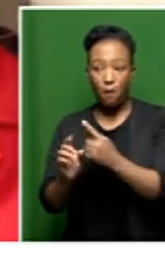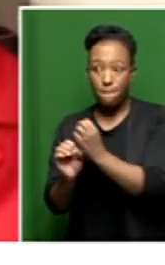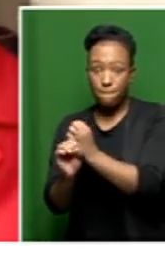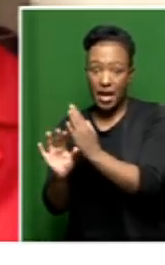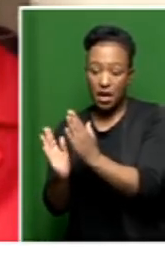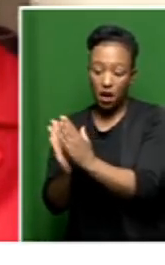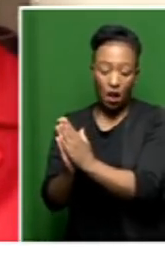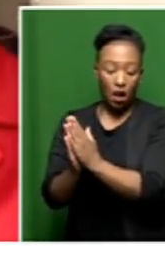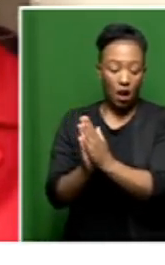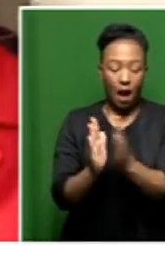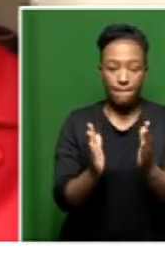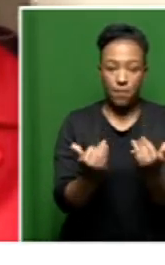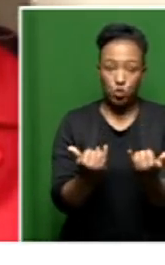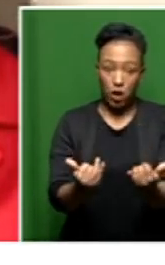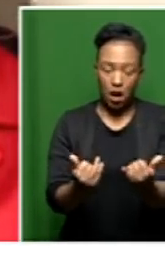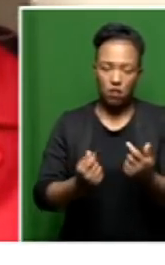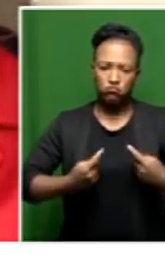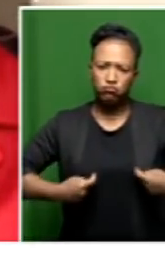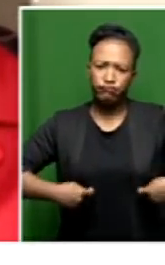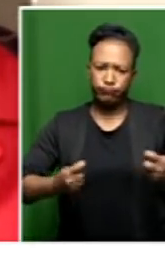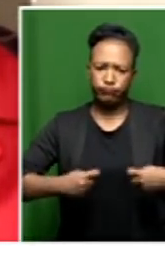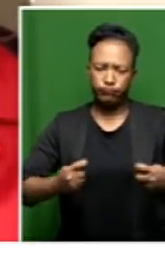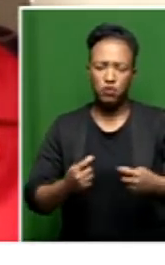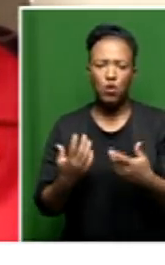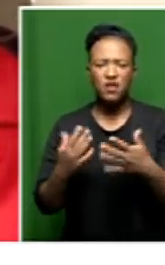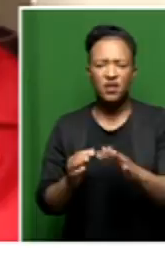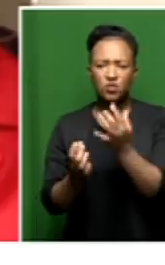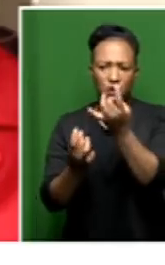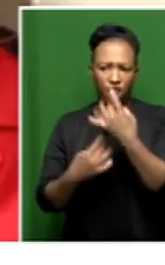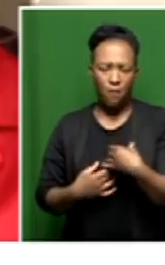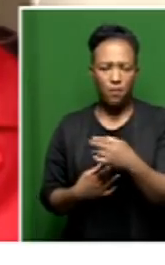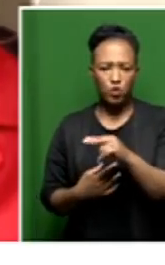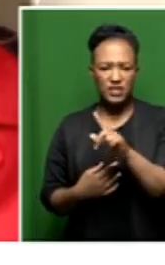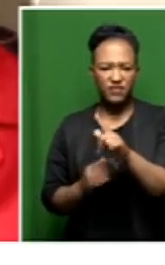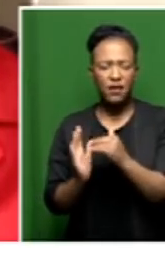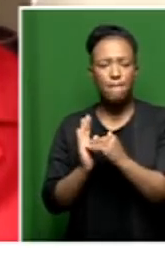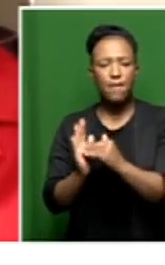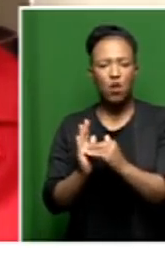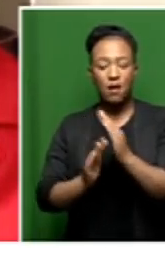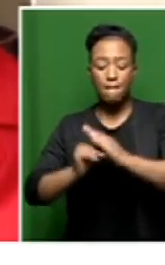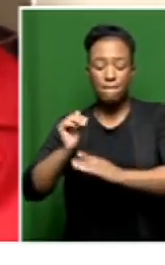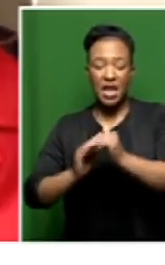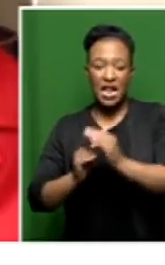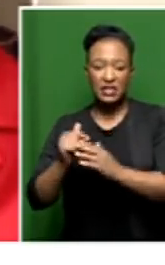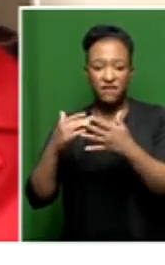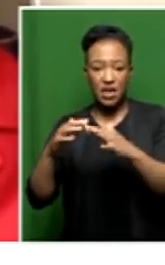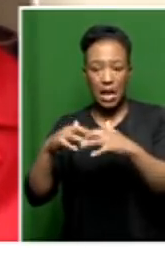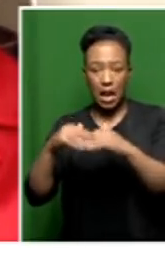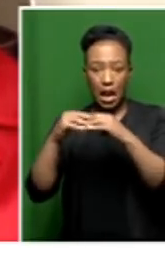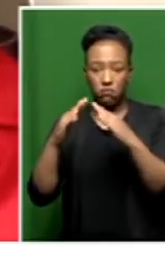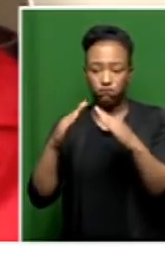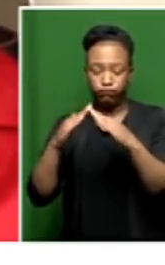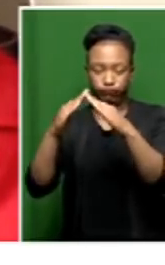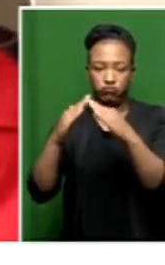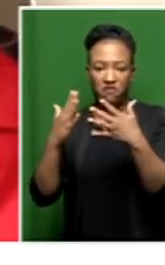up till today because we were told it was about $27 million for the building to be completed. And then subsequent to